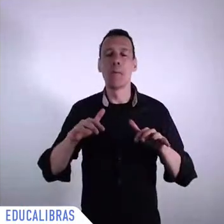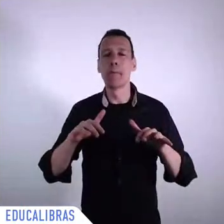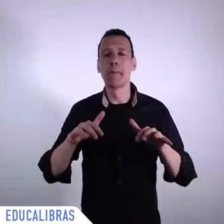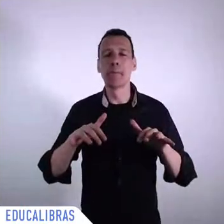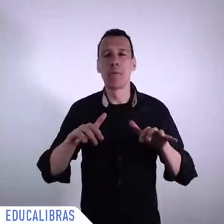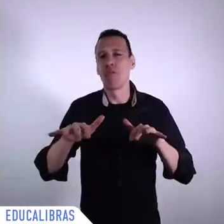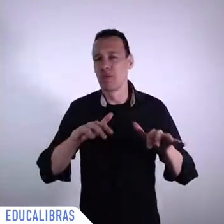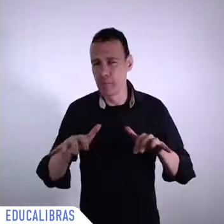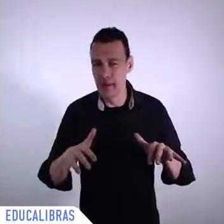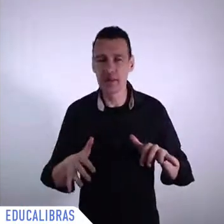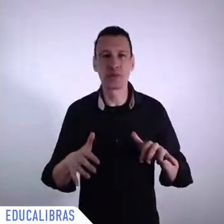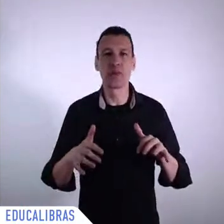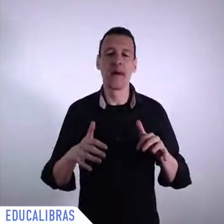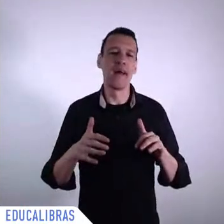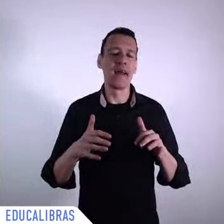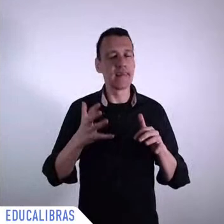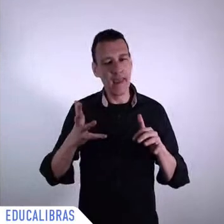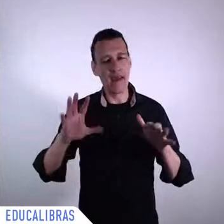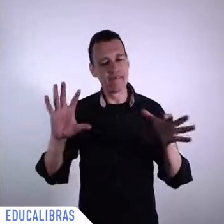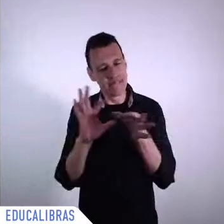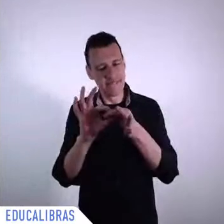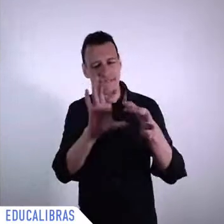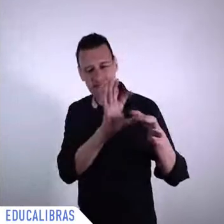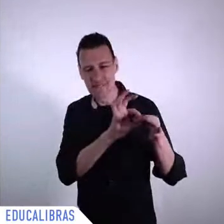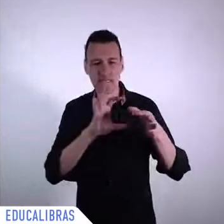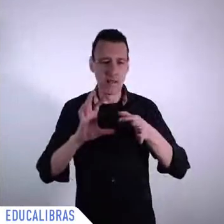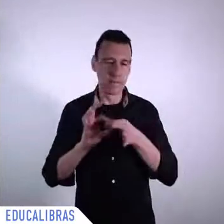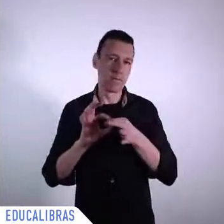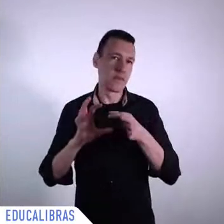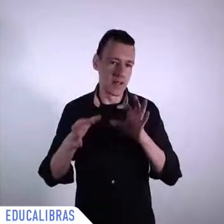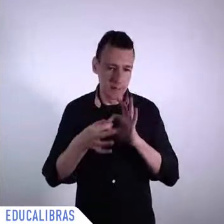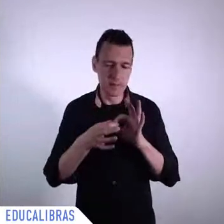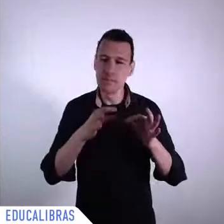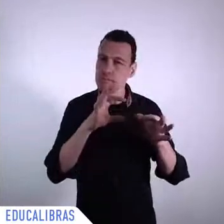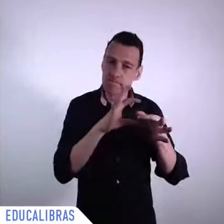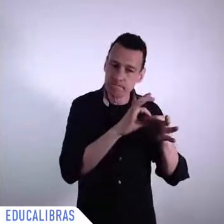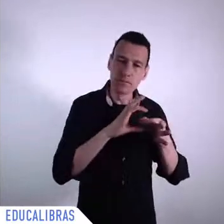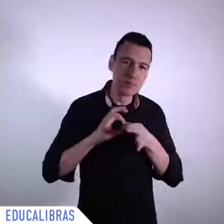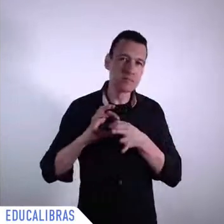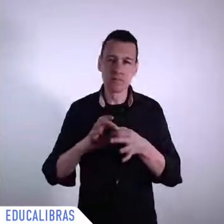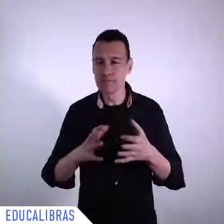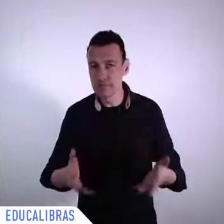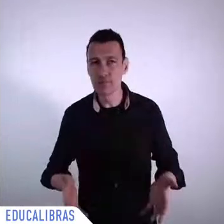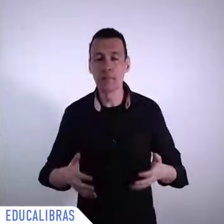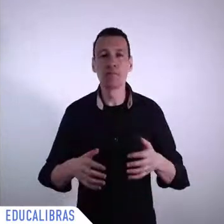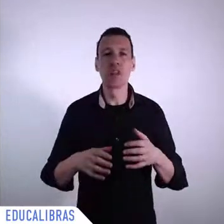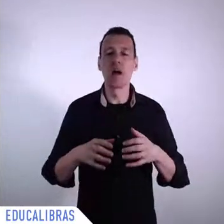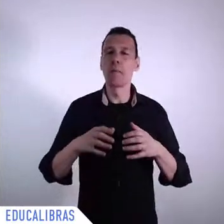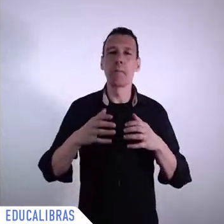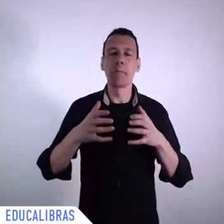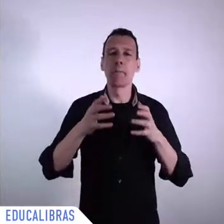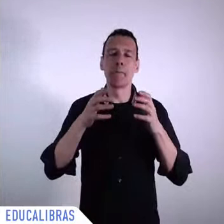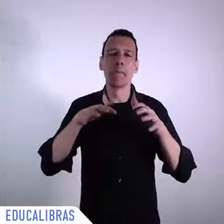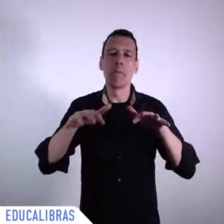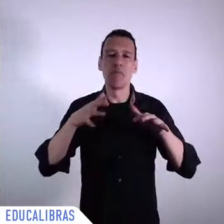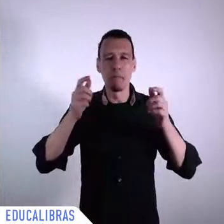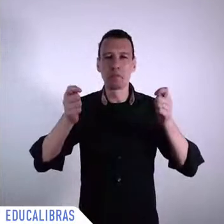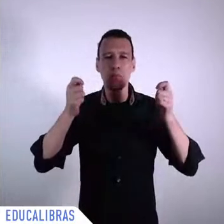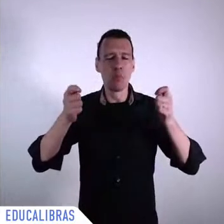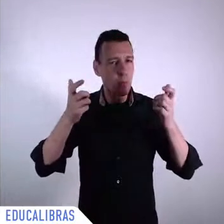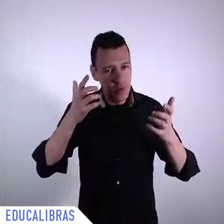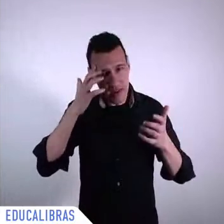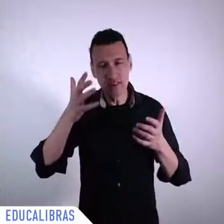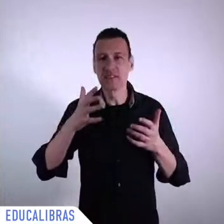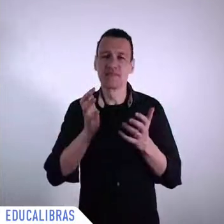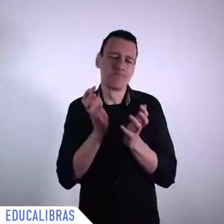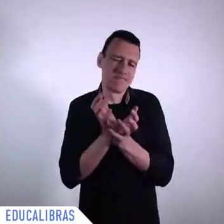movements I think the problems of living together come once again with all its force in this